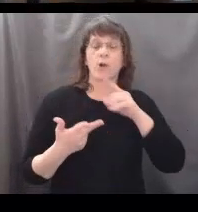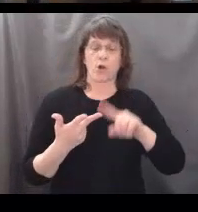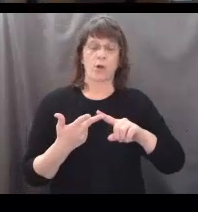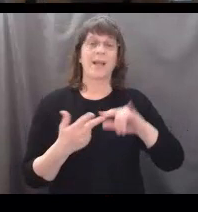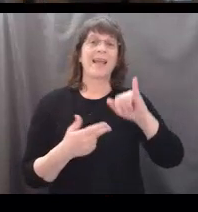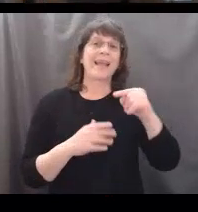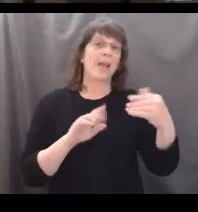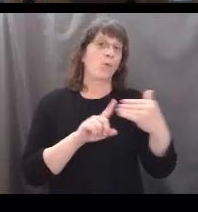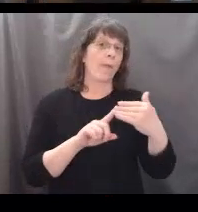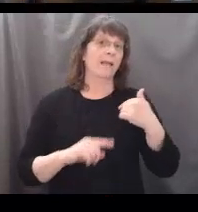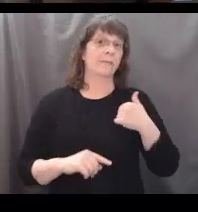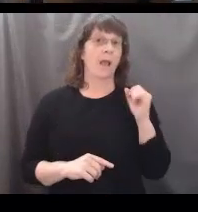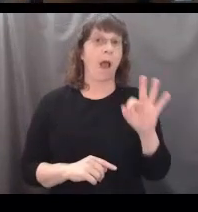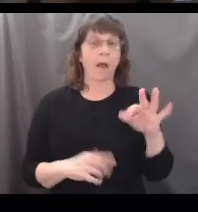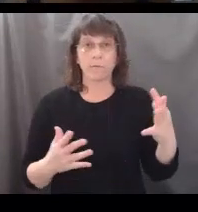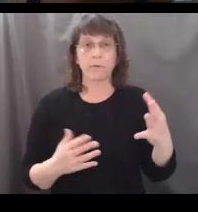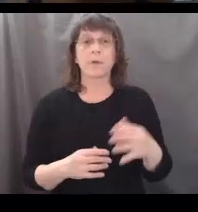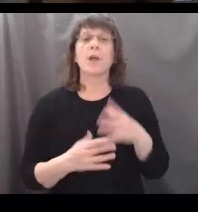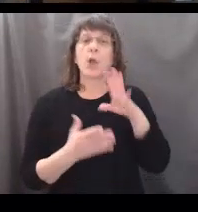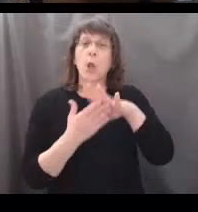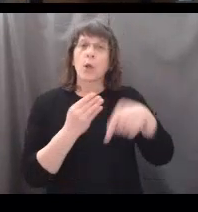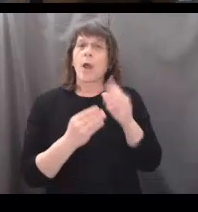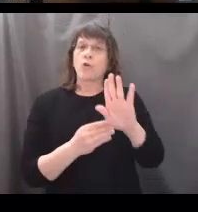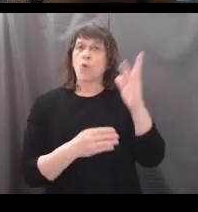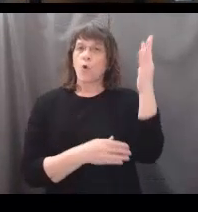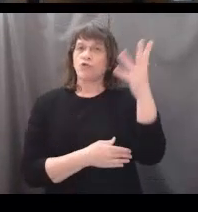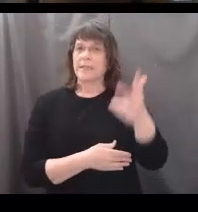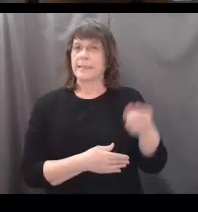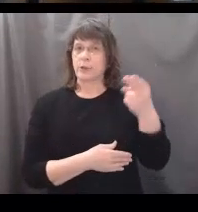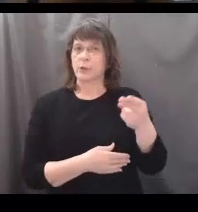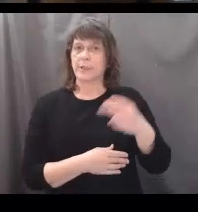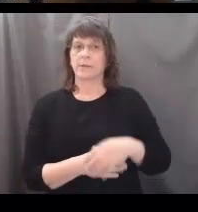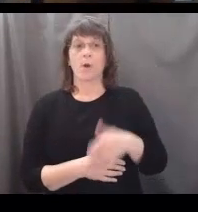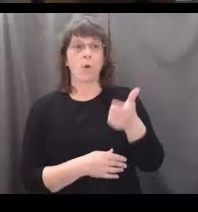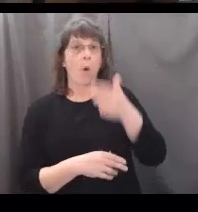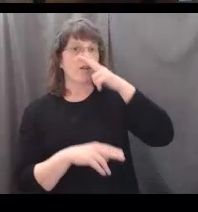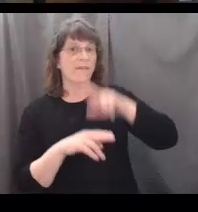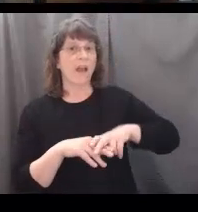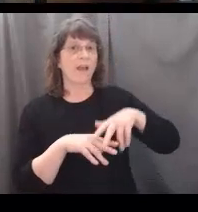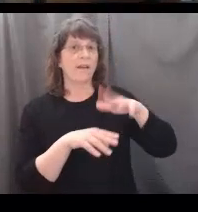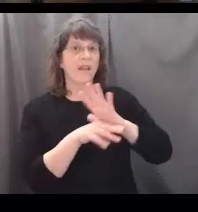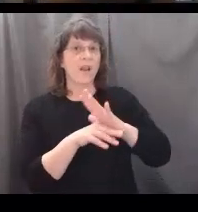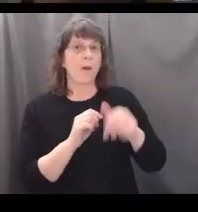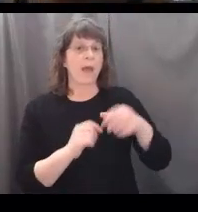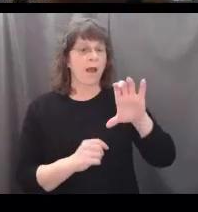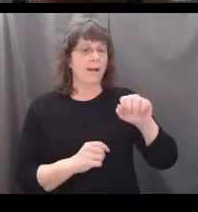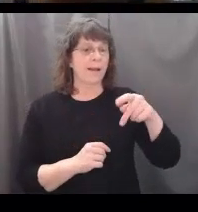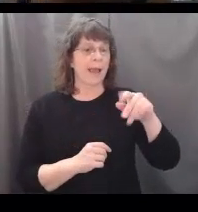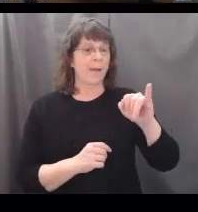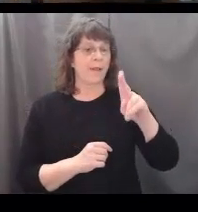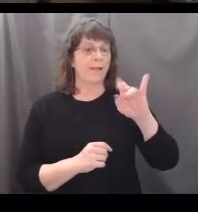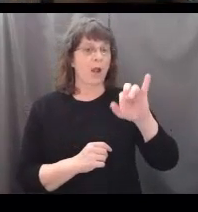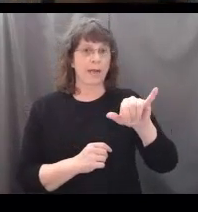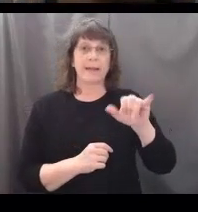statements to learn more about the history of your tree. Watch the fun video on capillary action featuring eco